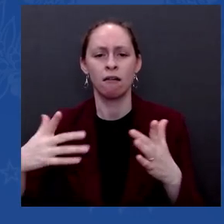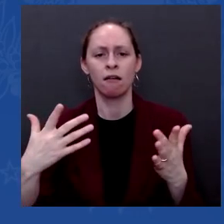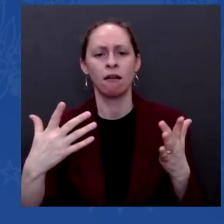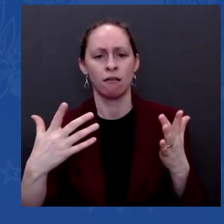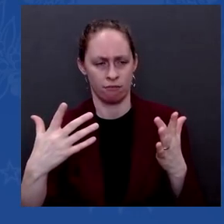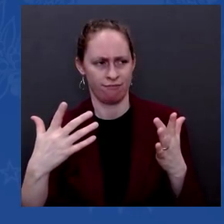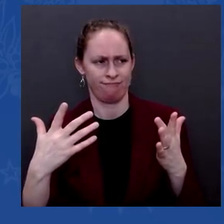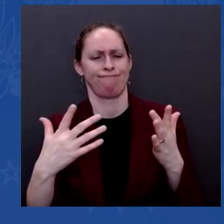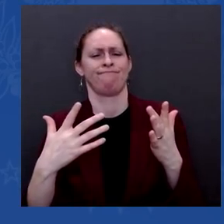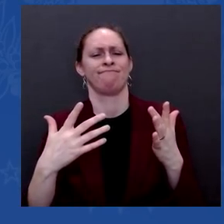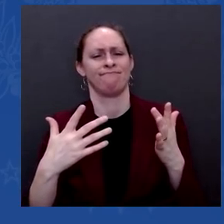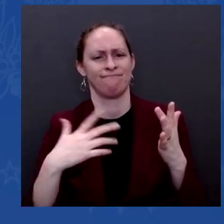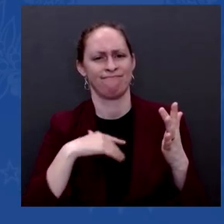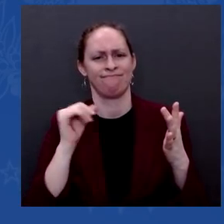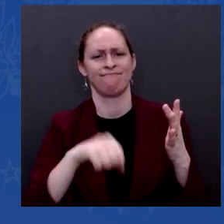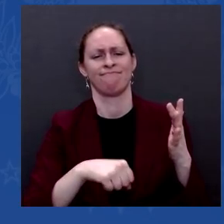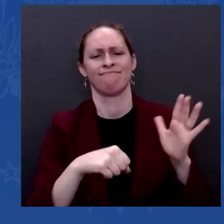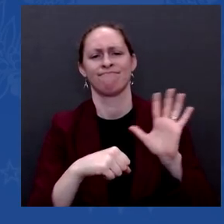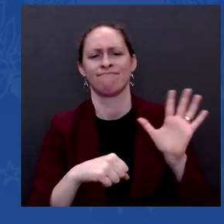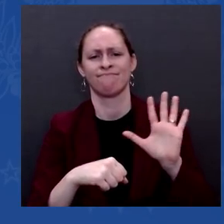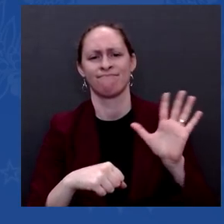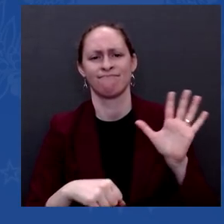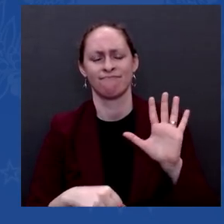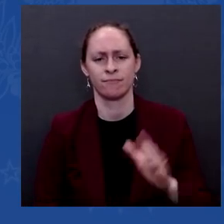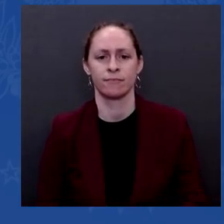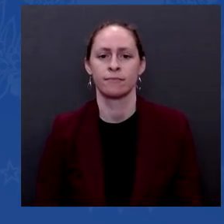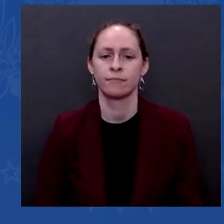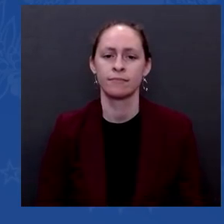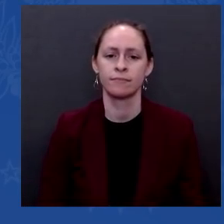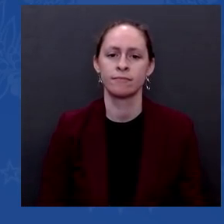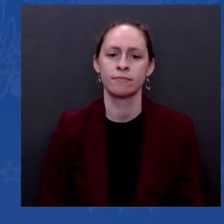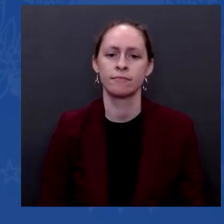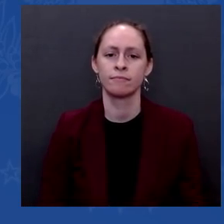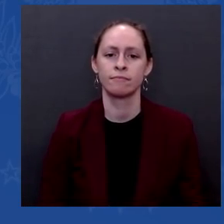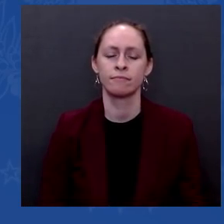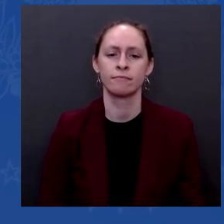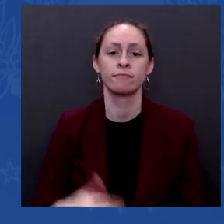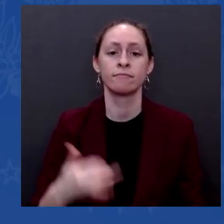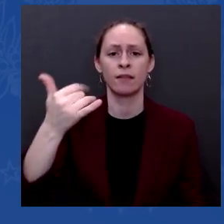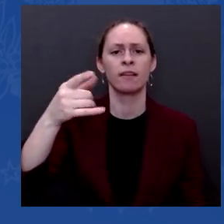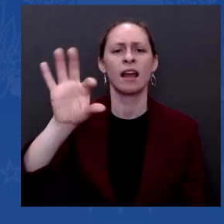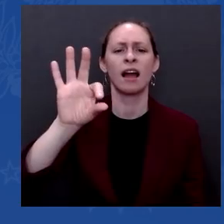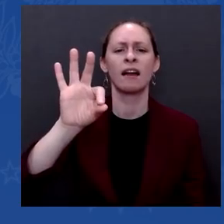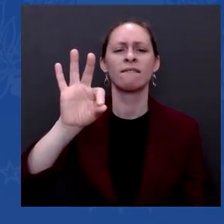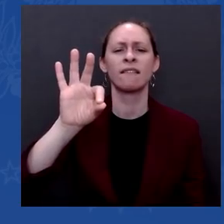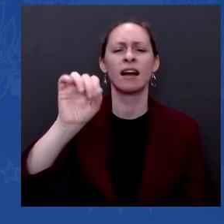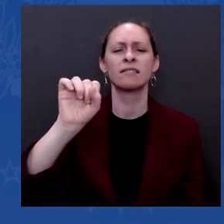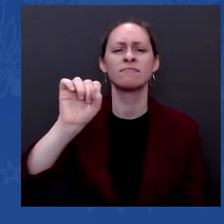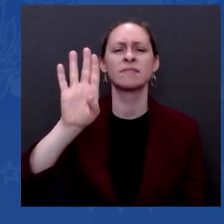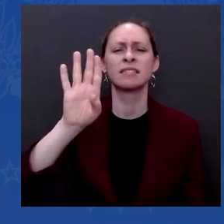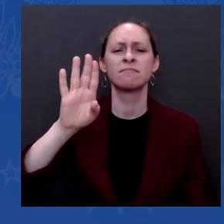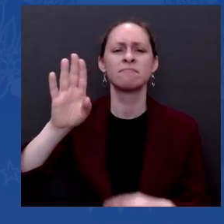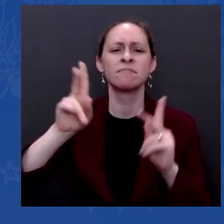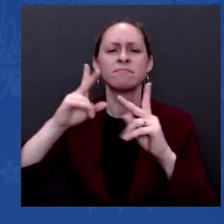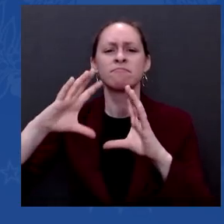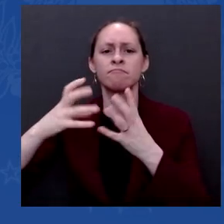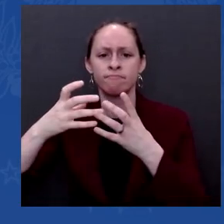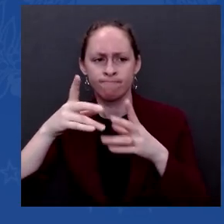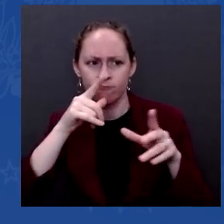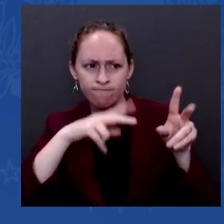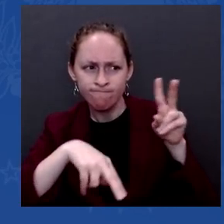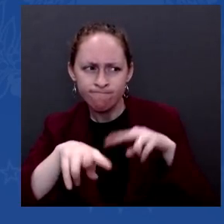to undermine the solidarity within Ukraine about Russia and to try to promote Russian interests.